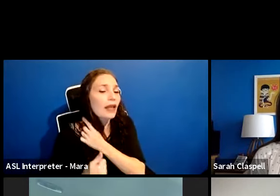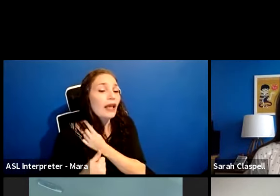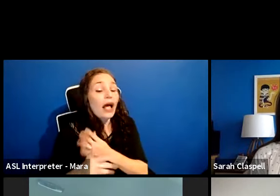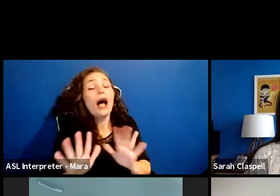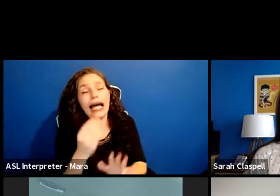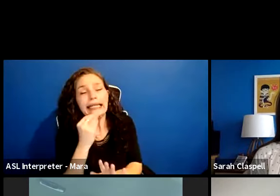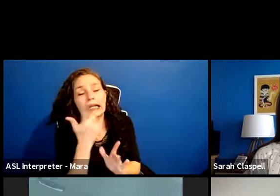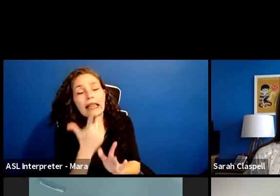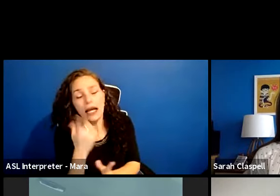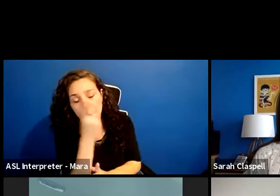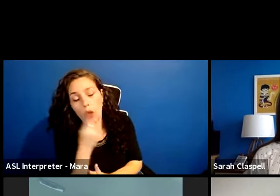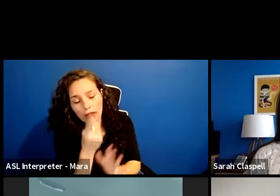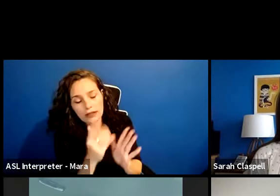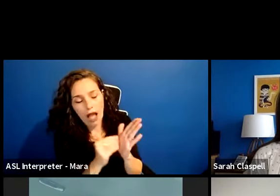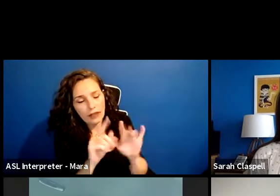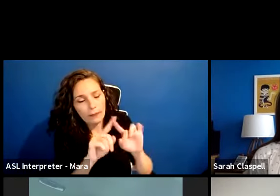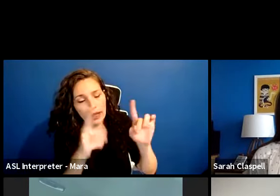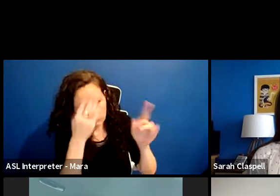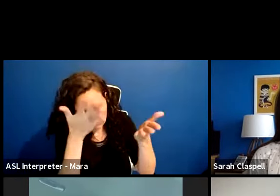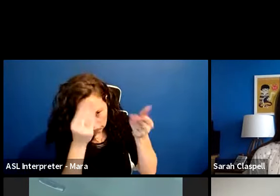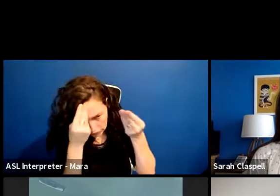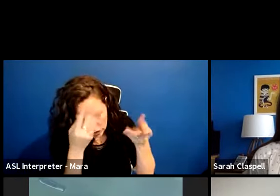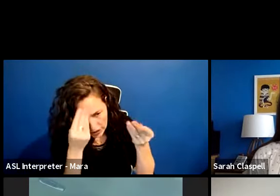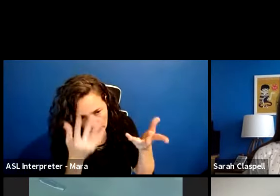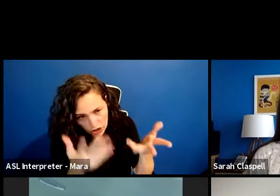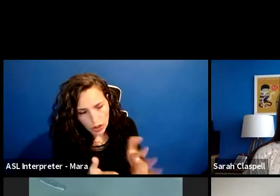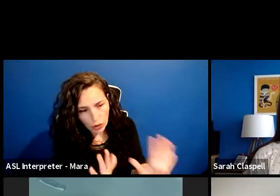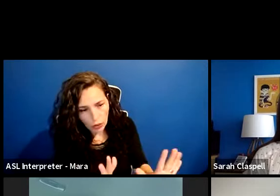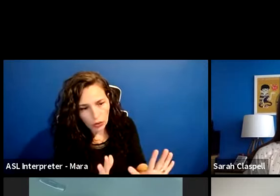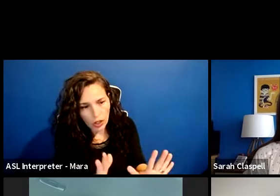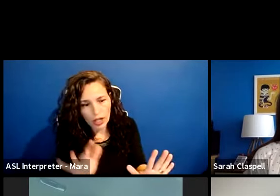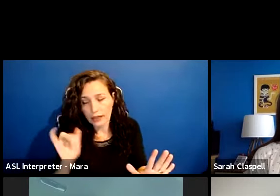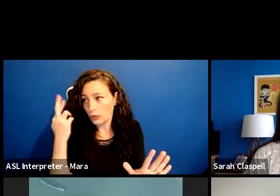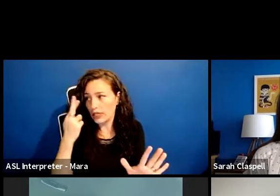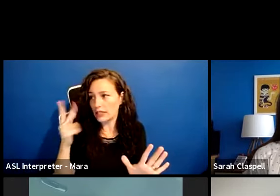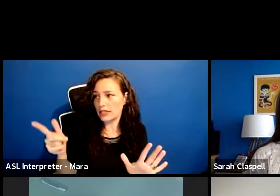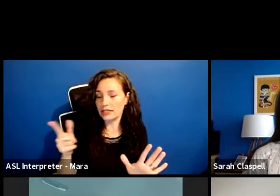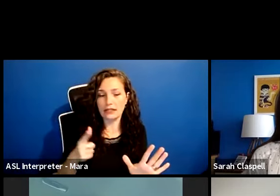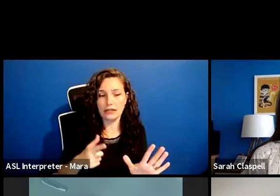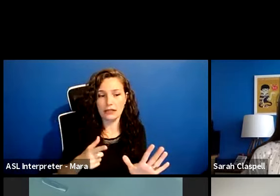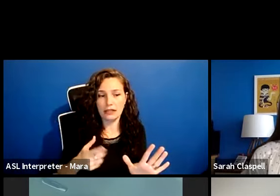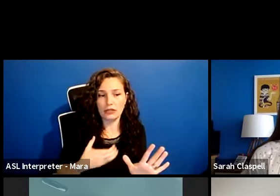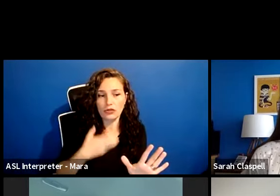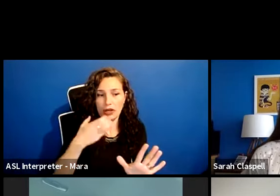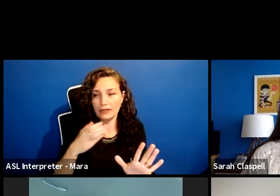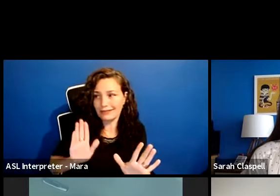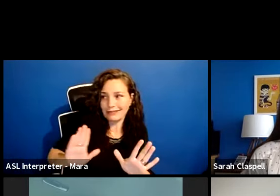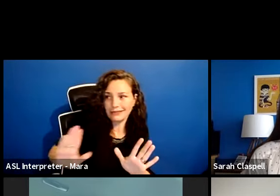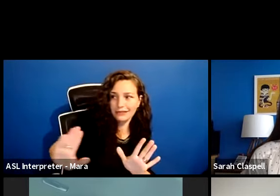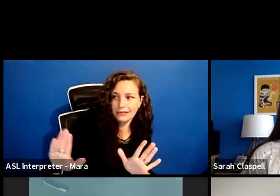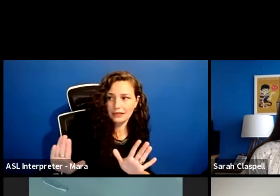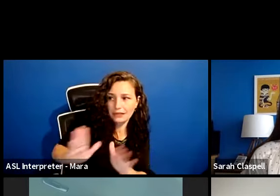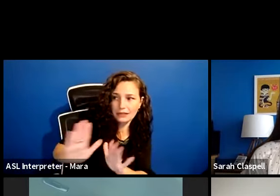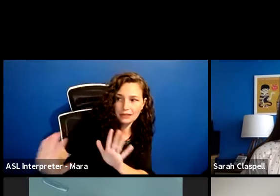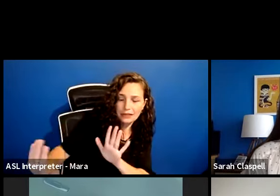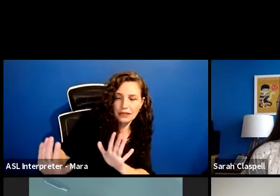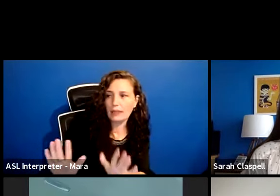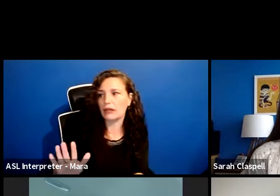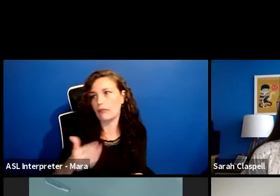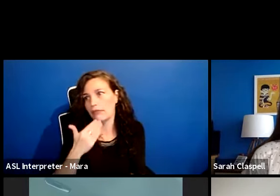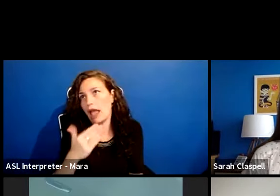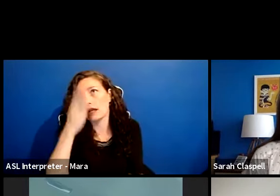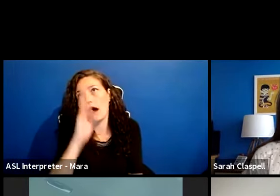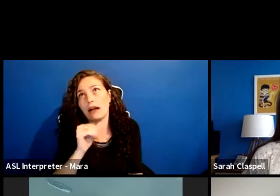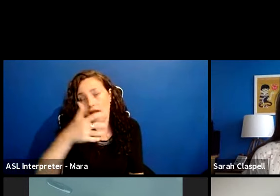Look, I eat donuts. eat jelly donuts and they get on my hands. I am. Yes. Well, thank God. It's not the lion.